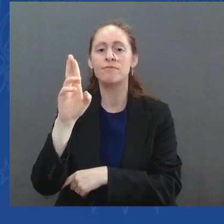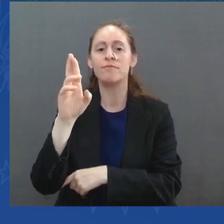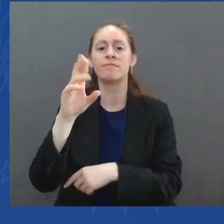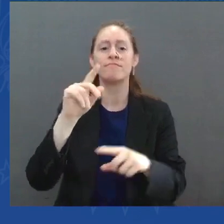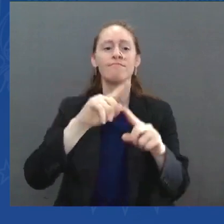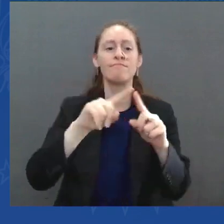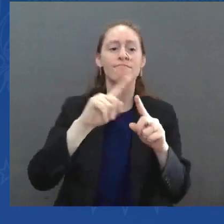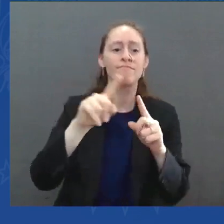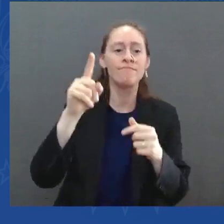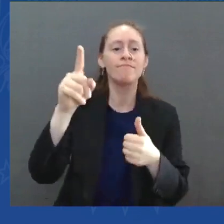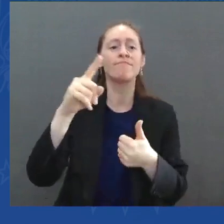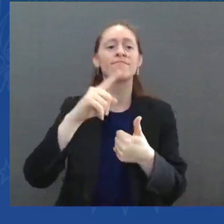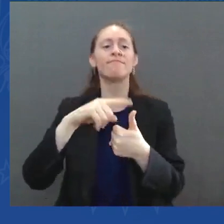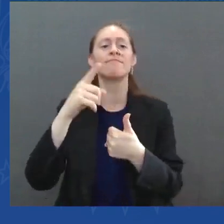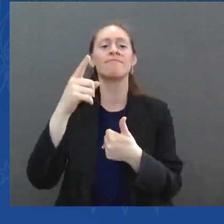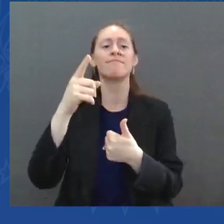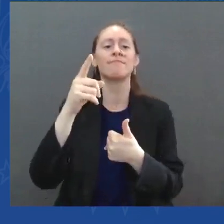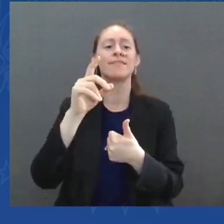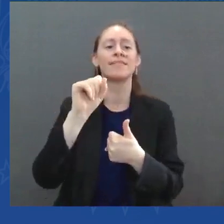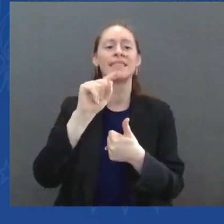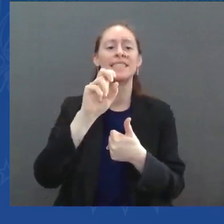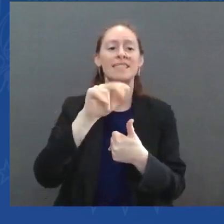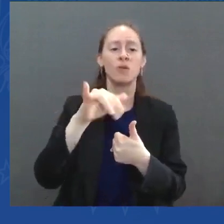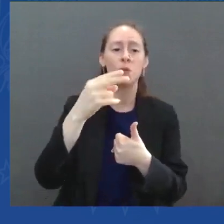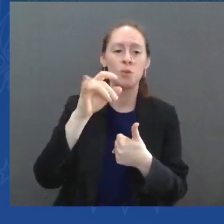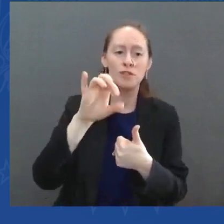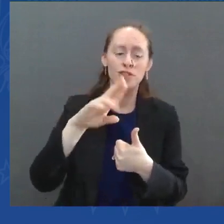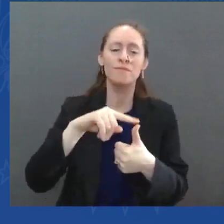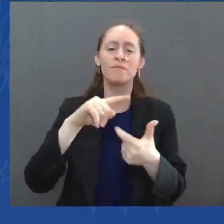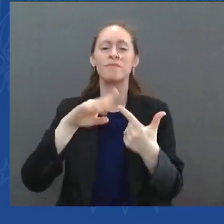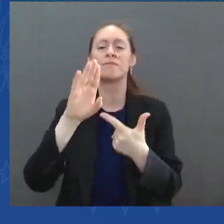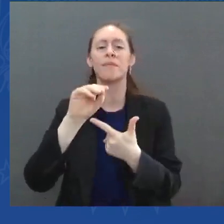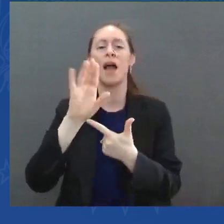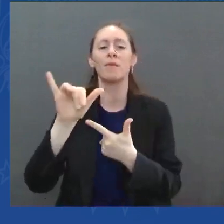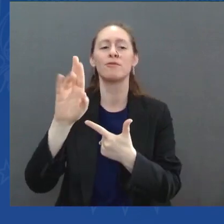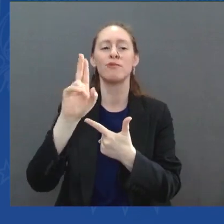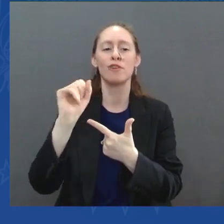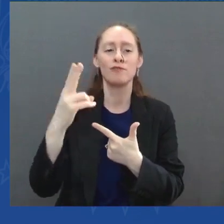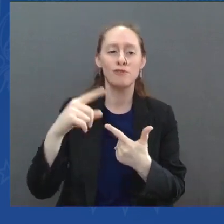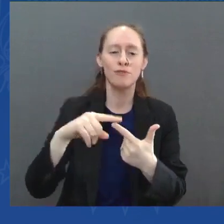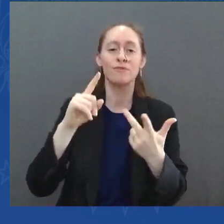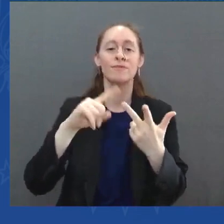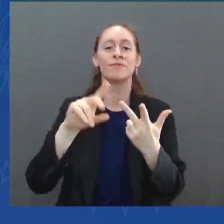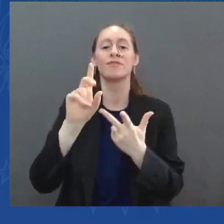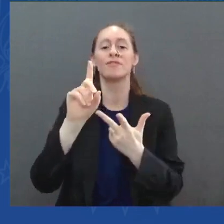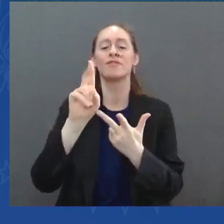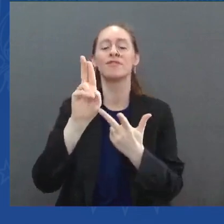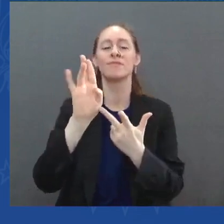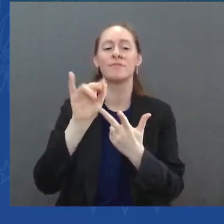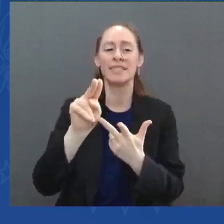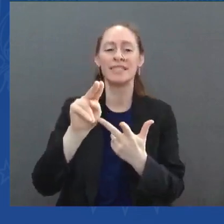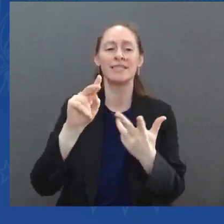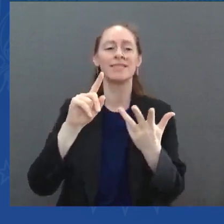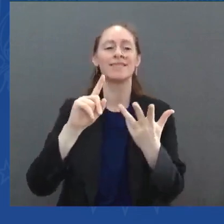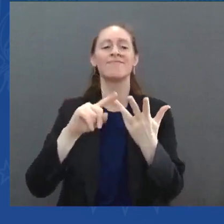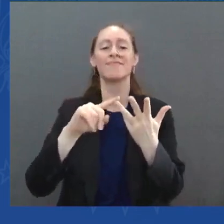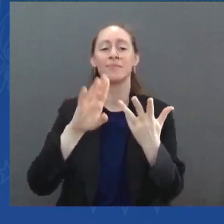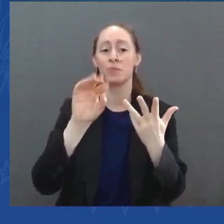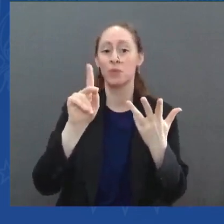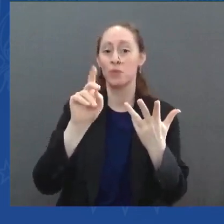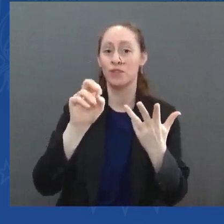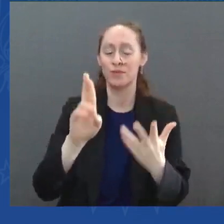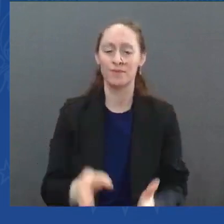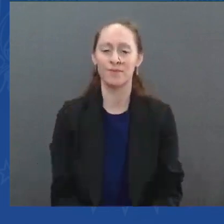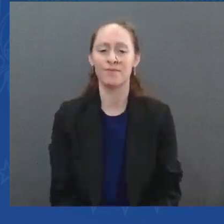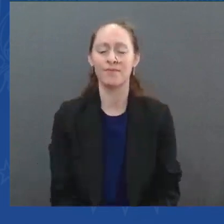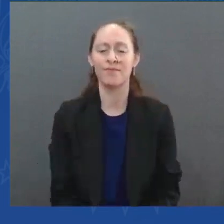I also want to thank Senator Tim Scott, who couldn't be here today, and the civil rights leaders gathered here today, and most of all, the family of Emmett